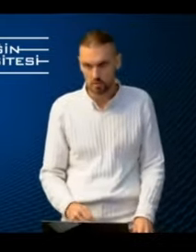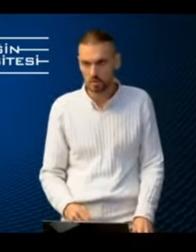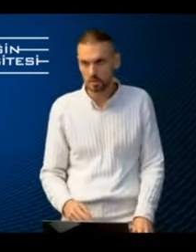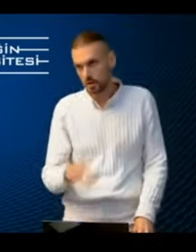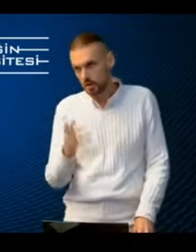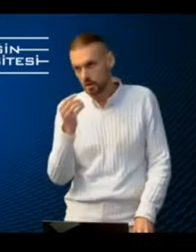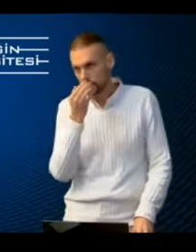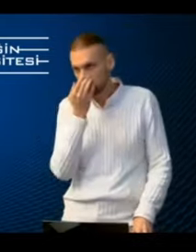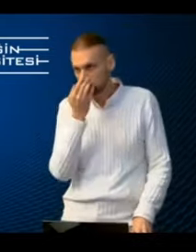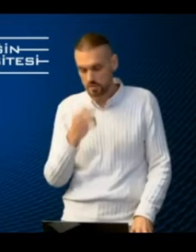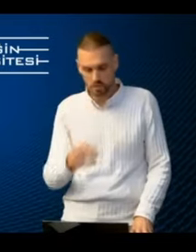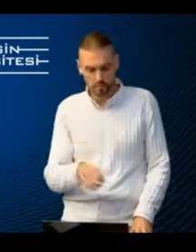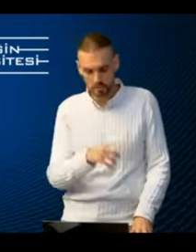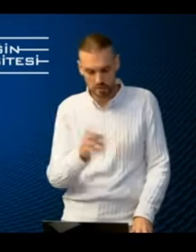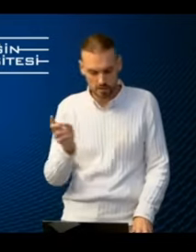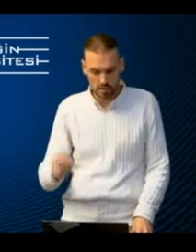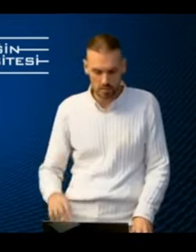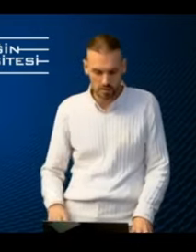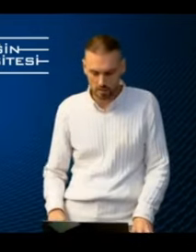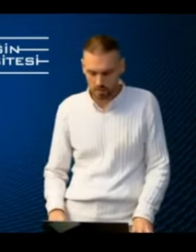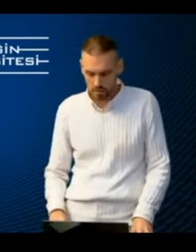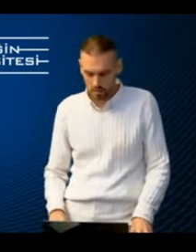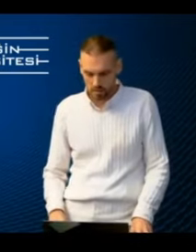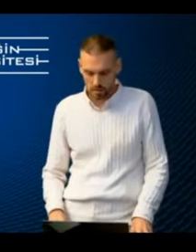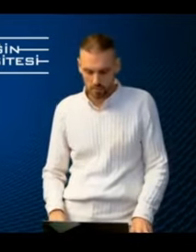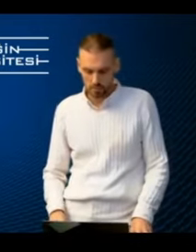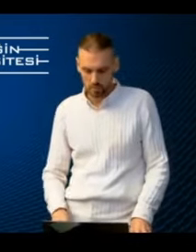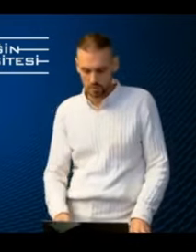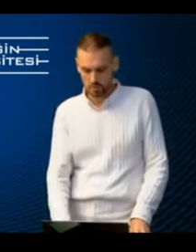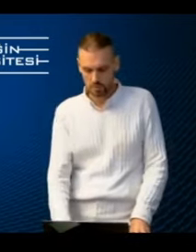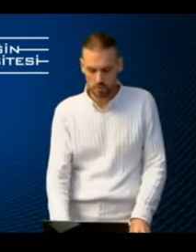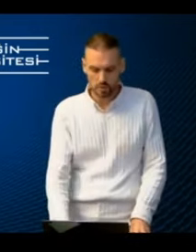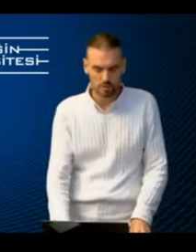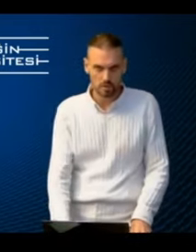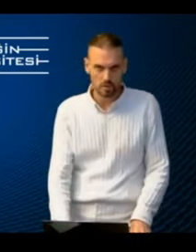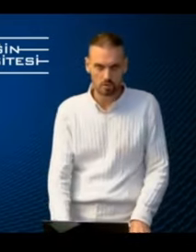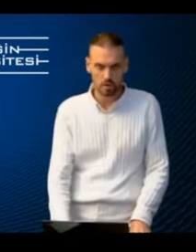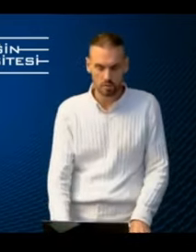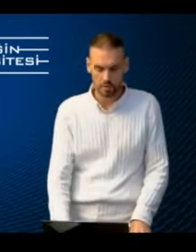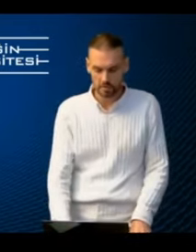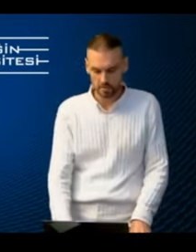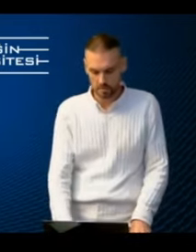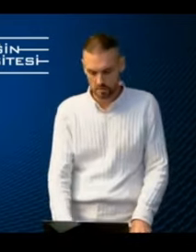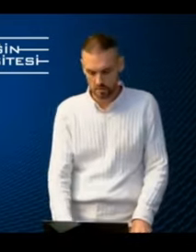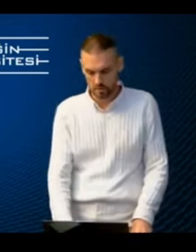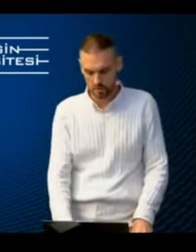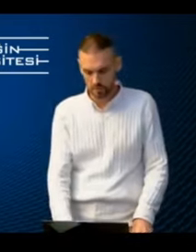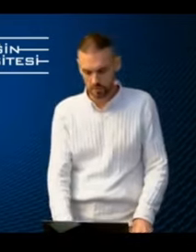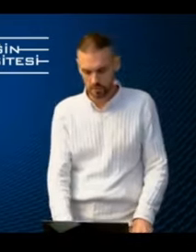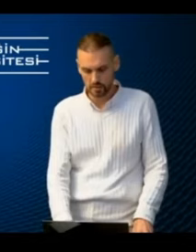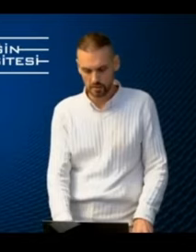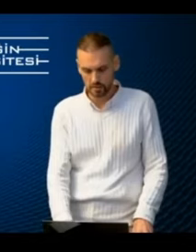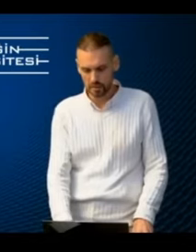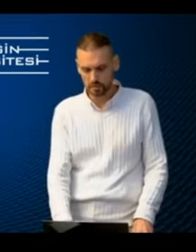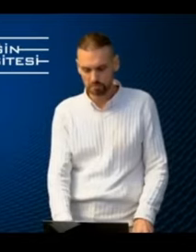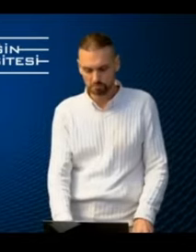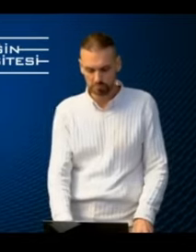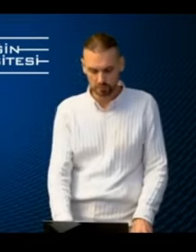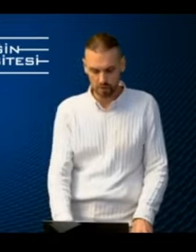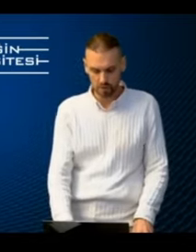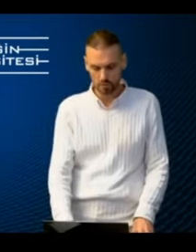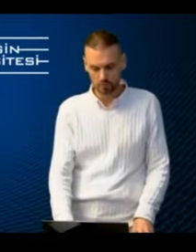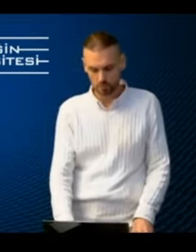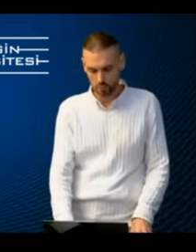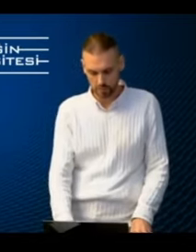the airline, you can glance yourself through this timeline, which was a few years ago practiced in another airline,